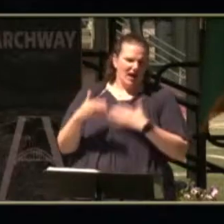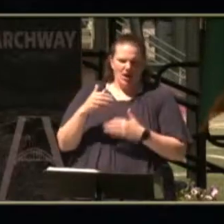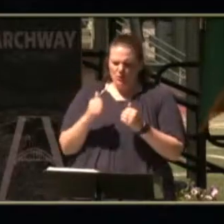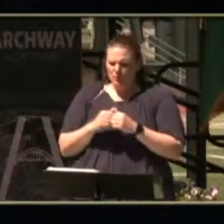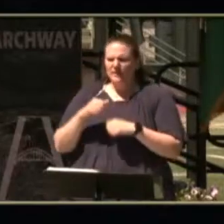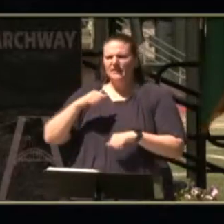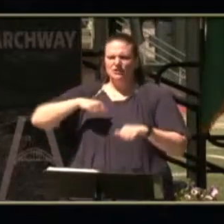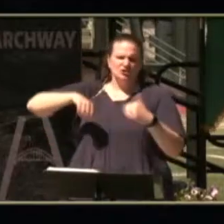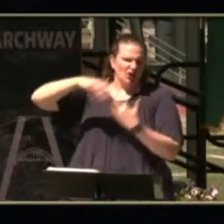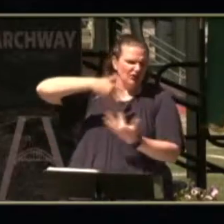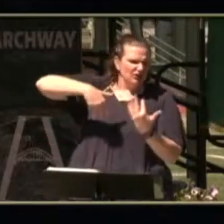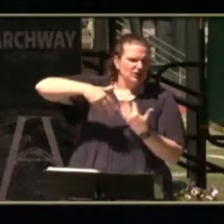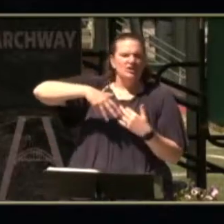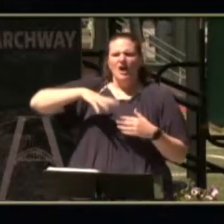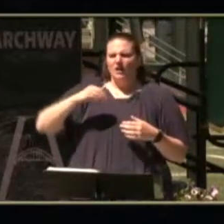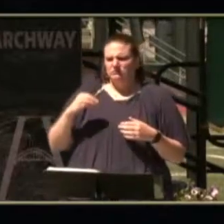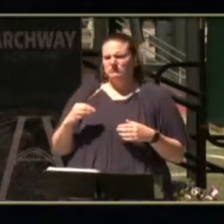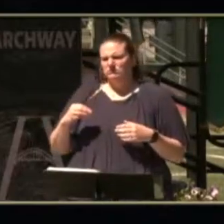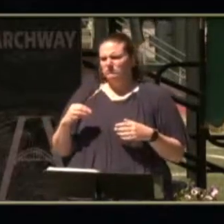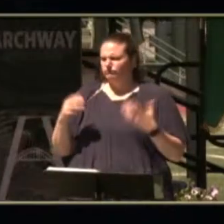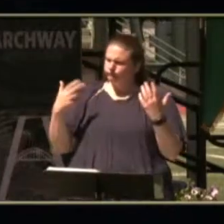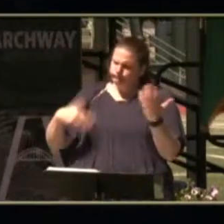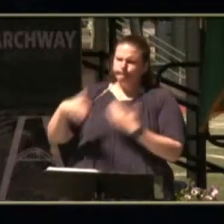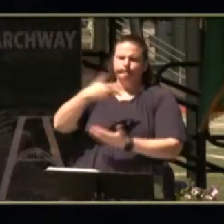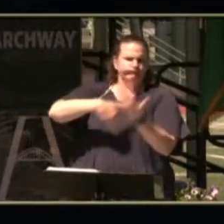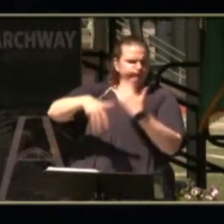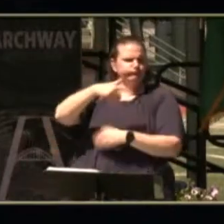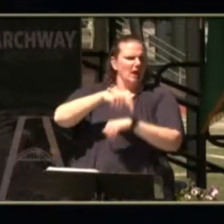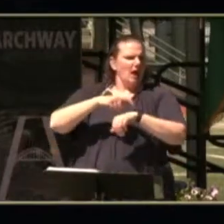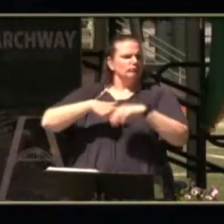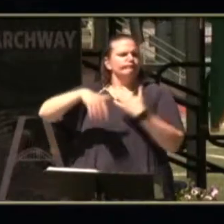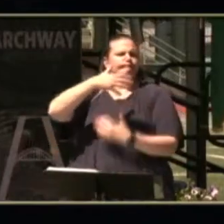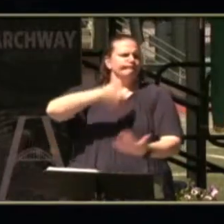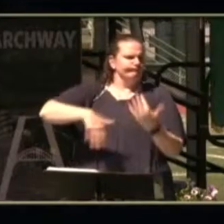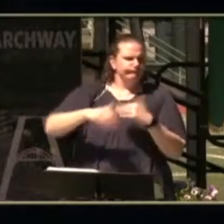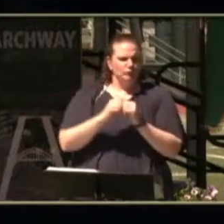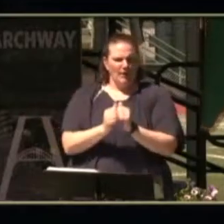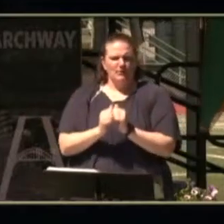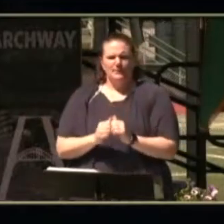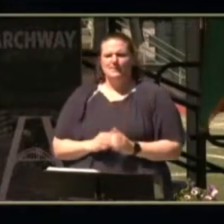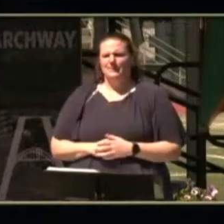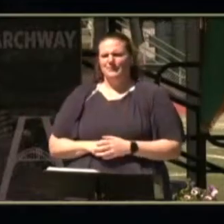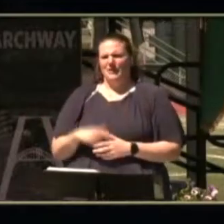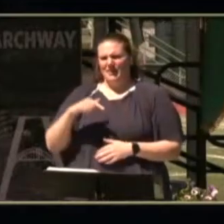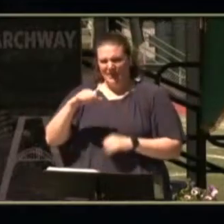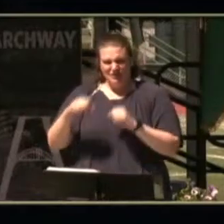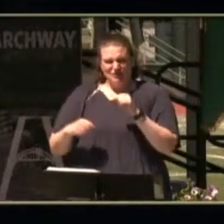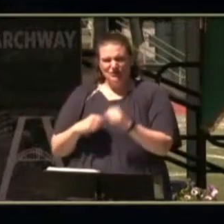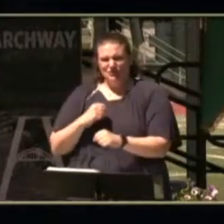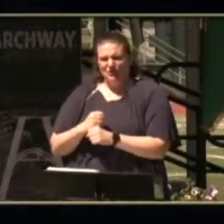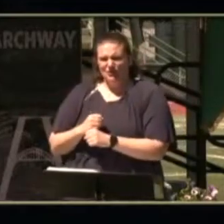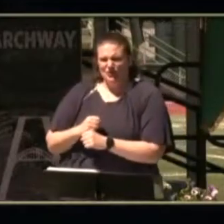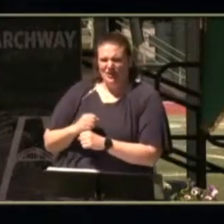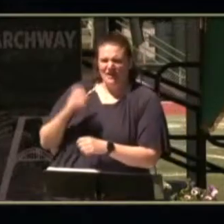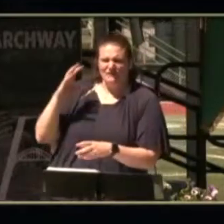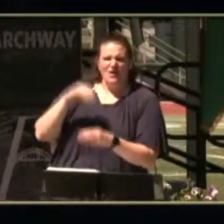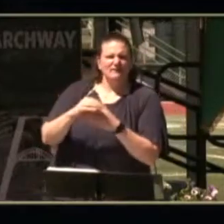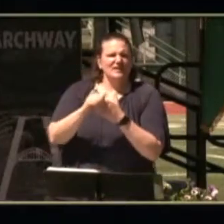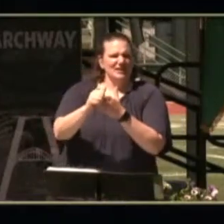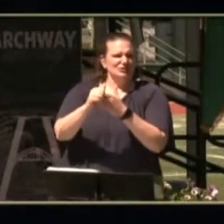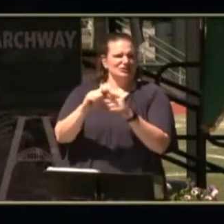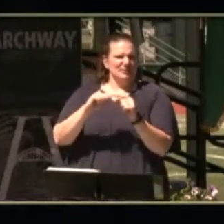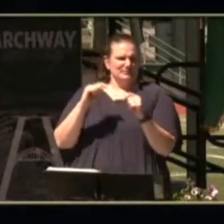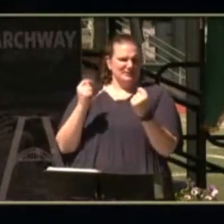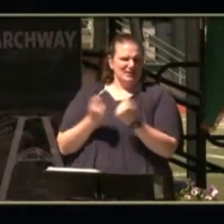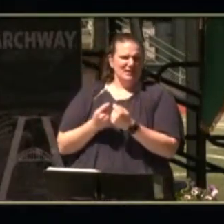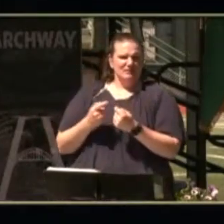each other and i a lot of time together this year as part of the leadership team